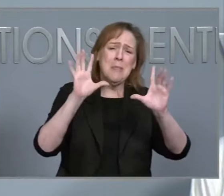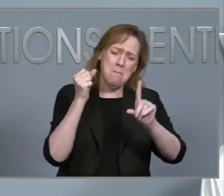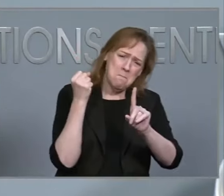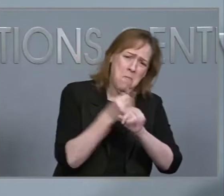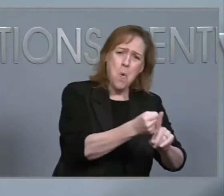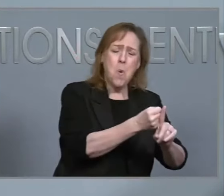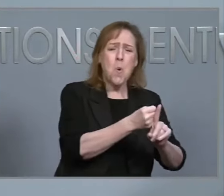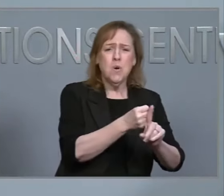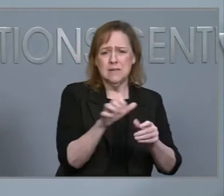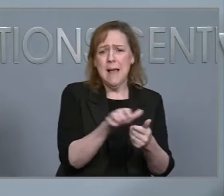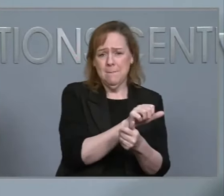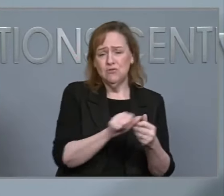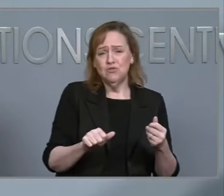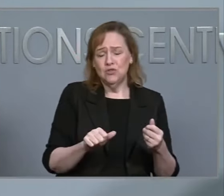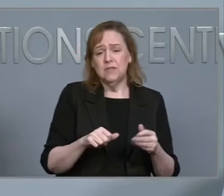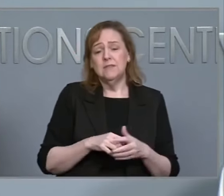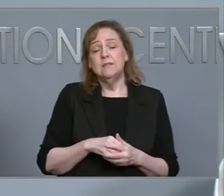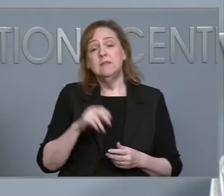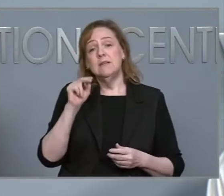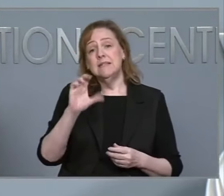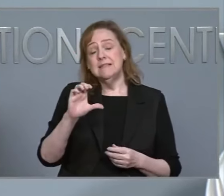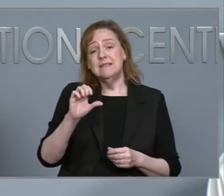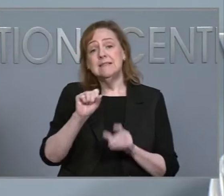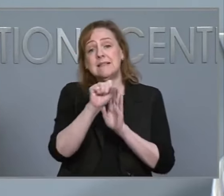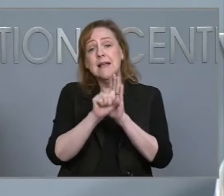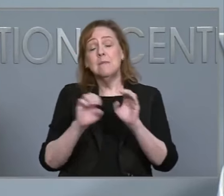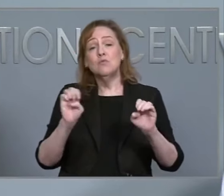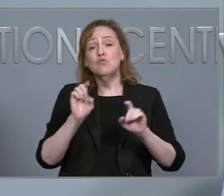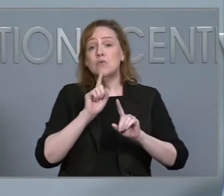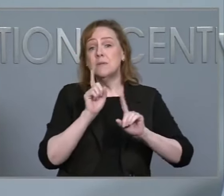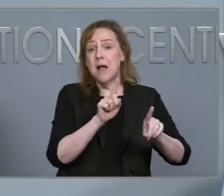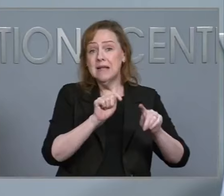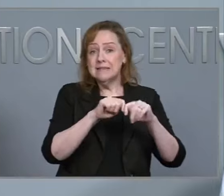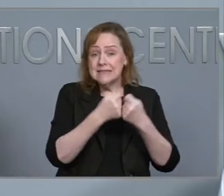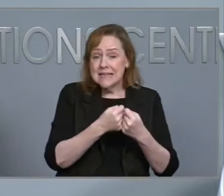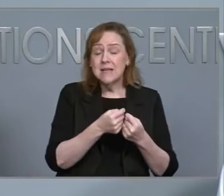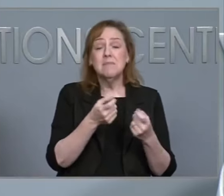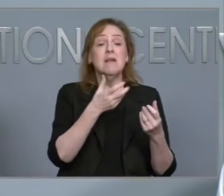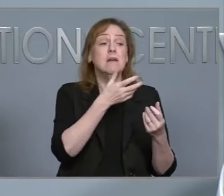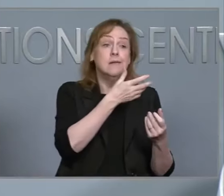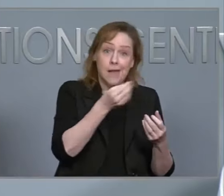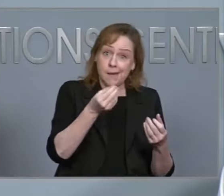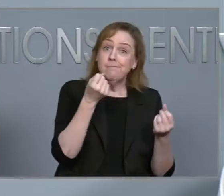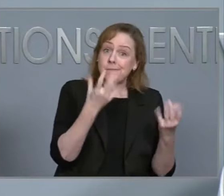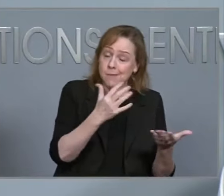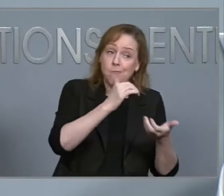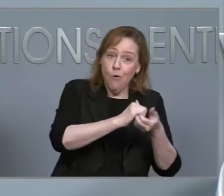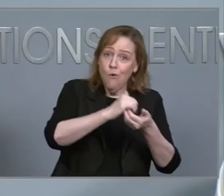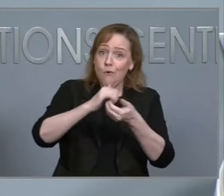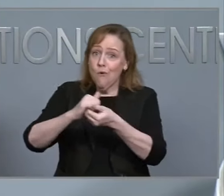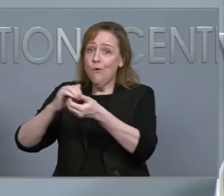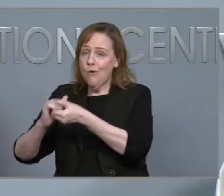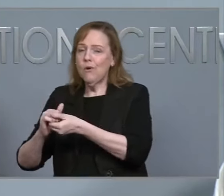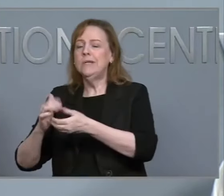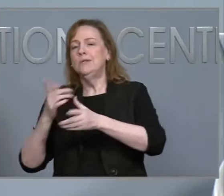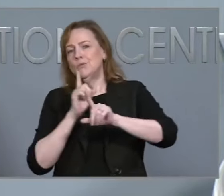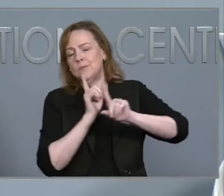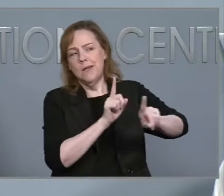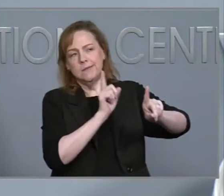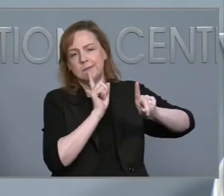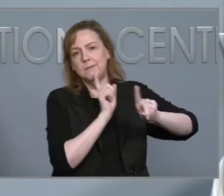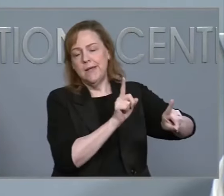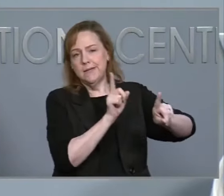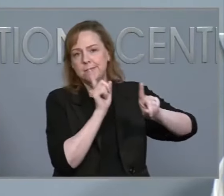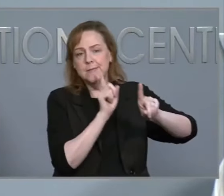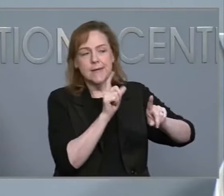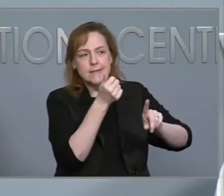damages, and the North Carolina State Emergency Response Team and our many partners continue to respond to the impacts and the